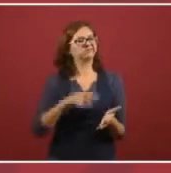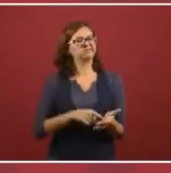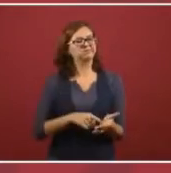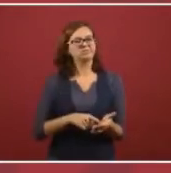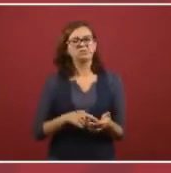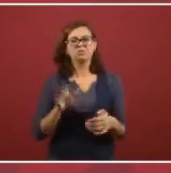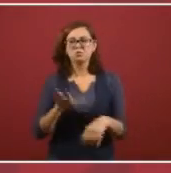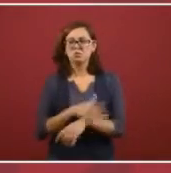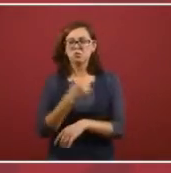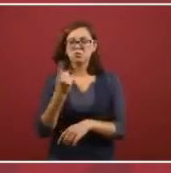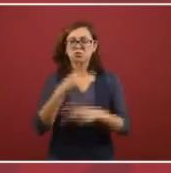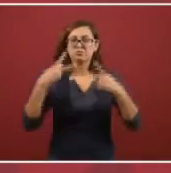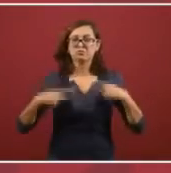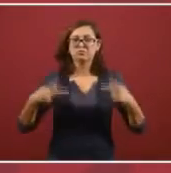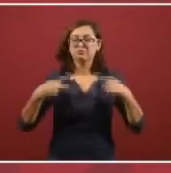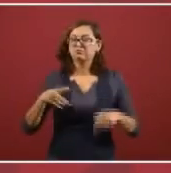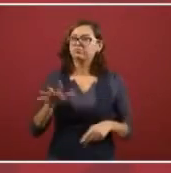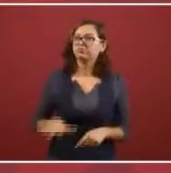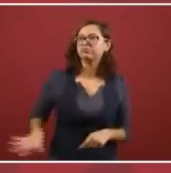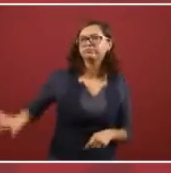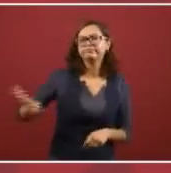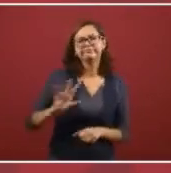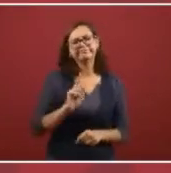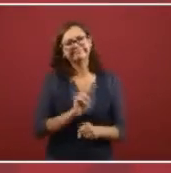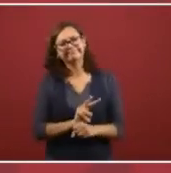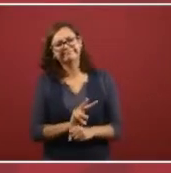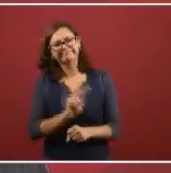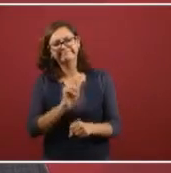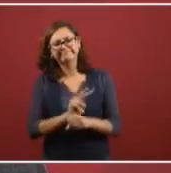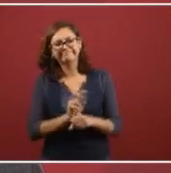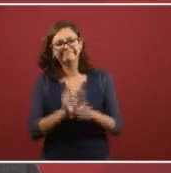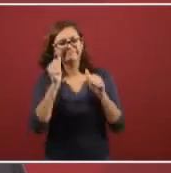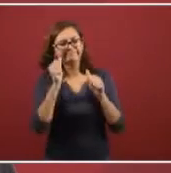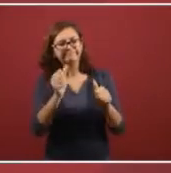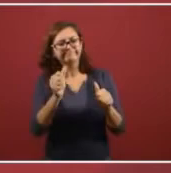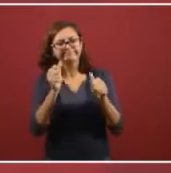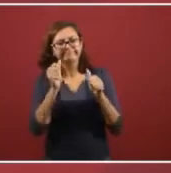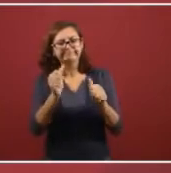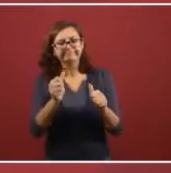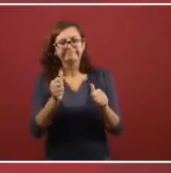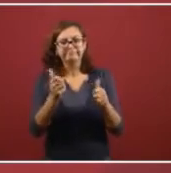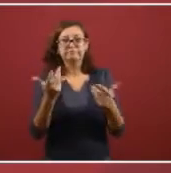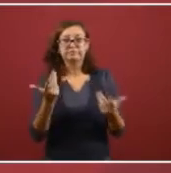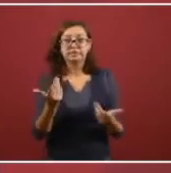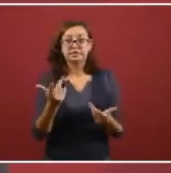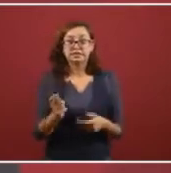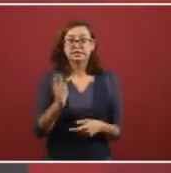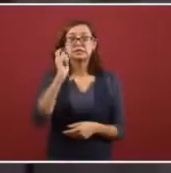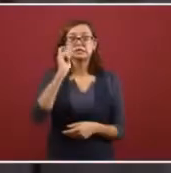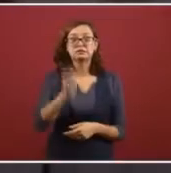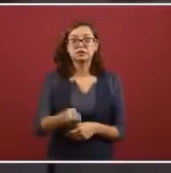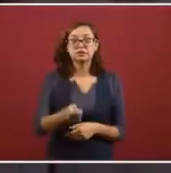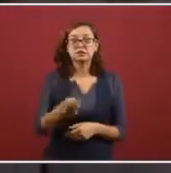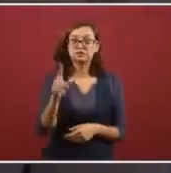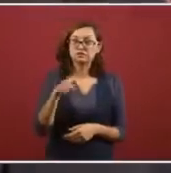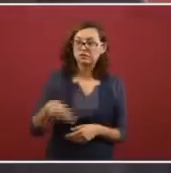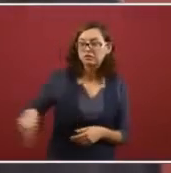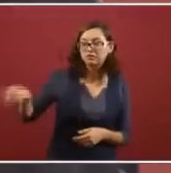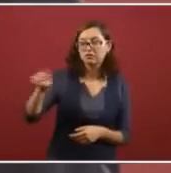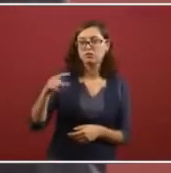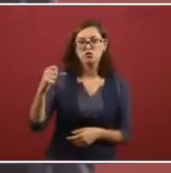opinion is very, um, cautious. Or the force of